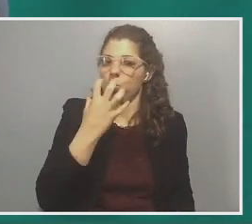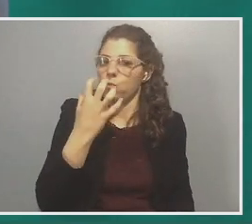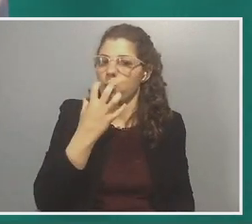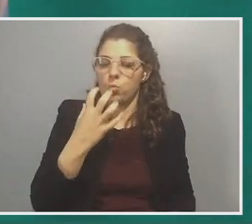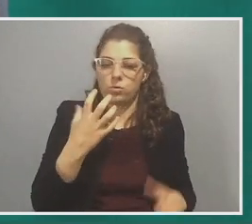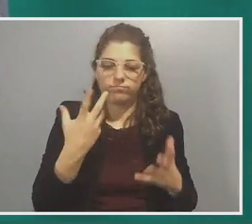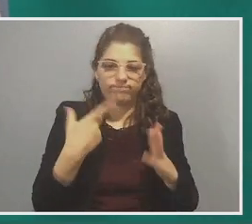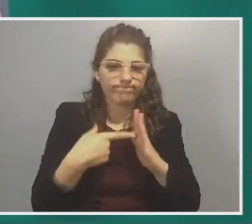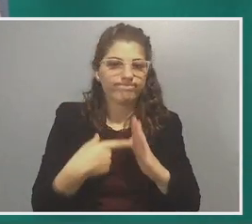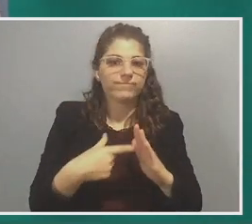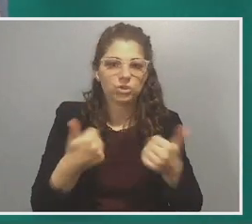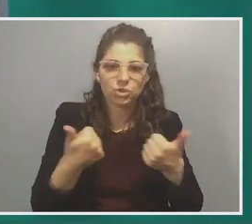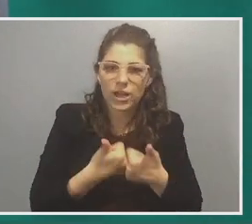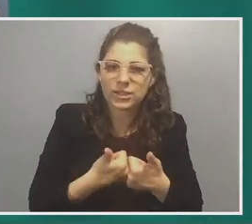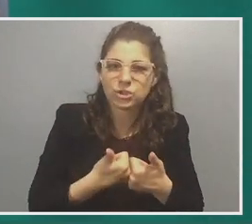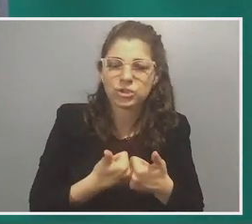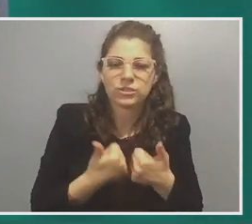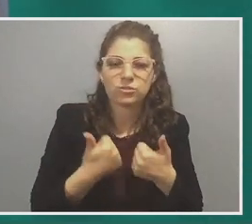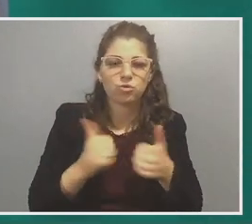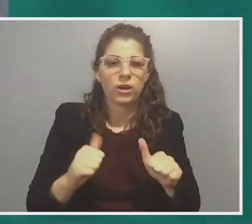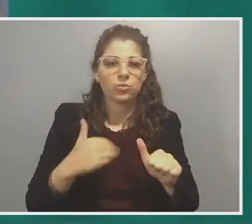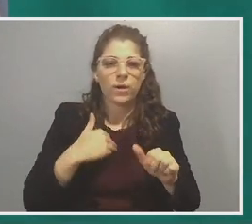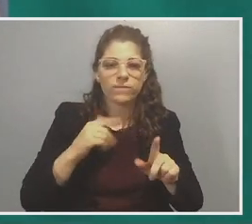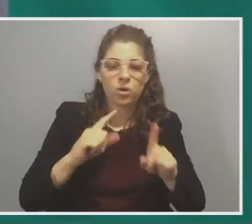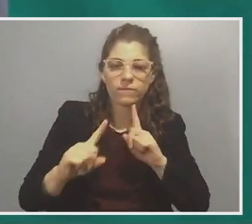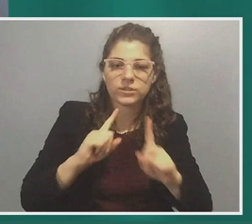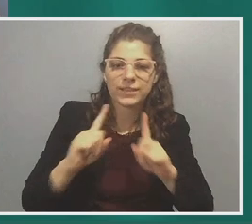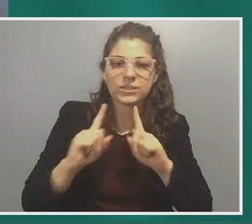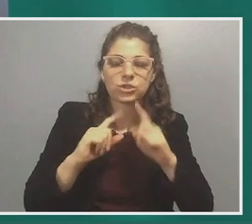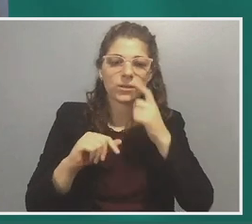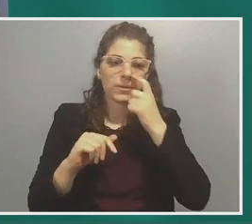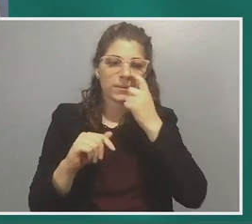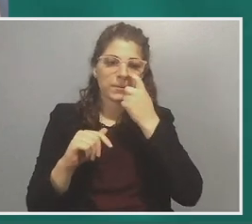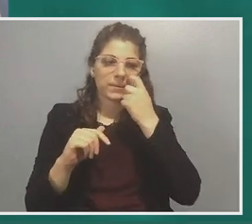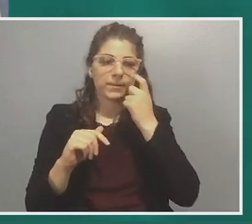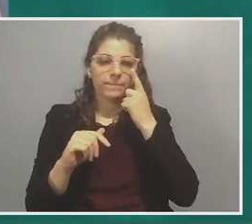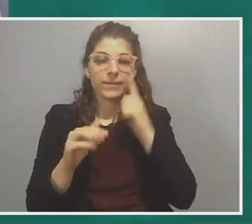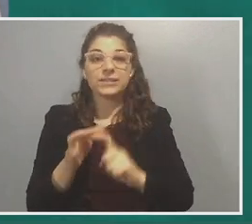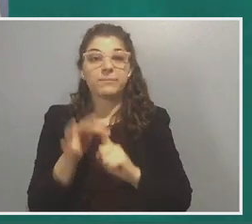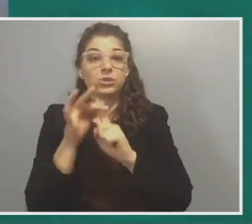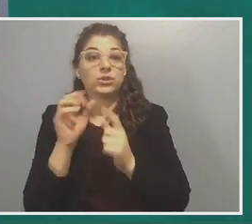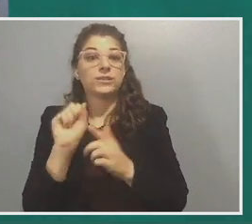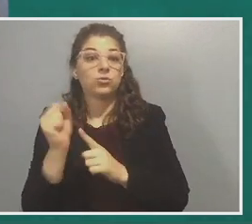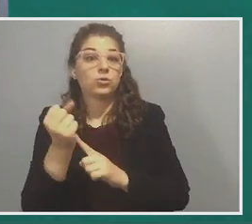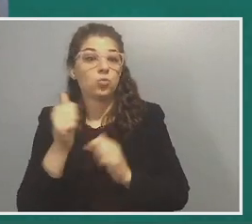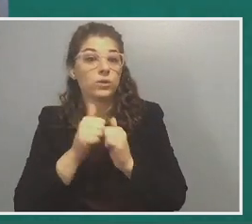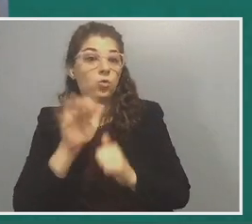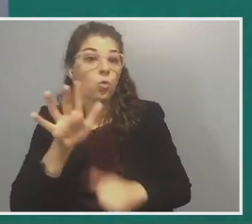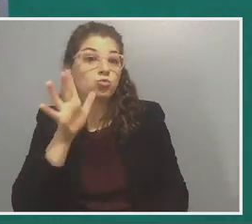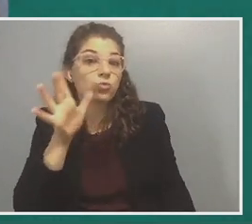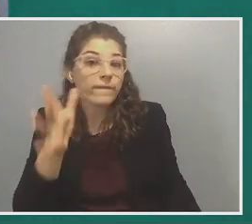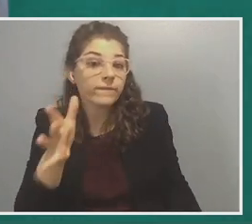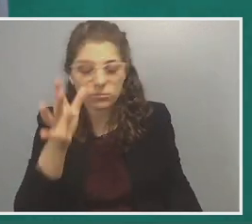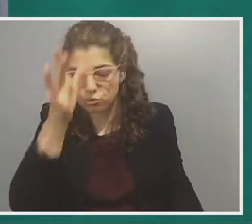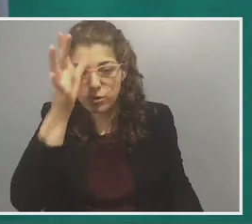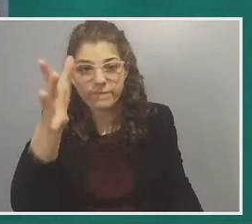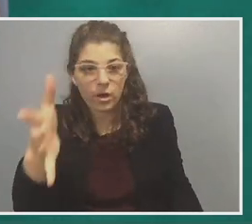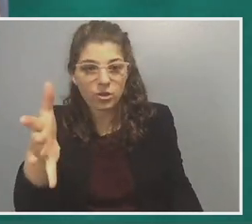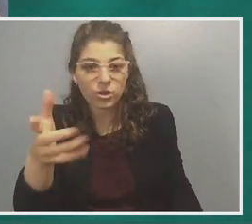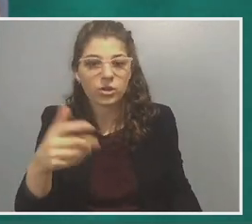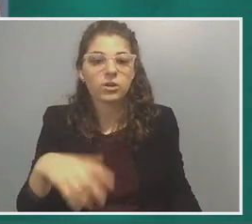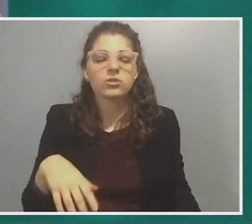challenges in trying to have these conversations, especially in the exchanges with your grandfather, for example. And can you tell us about